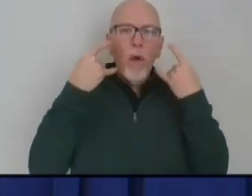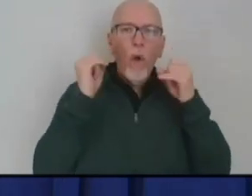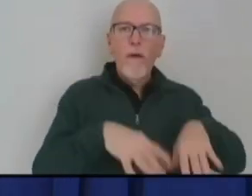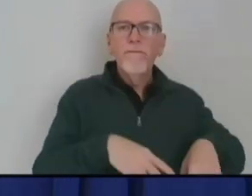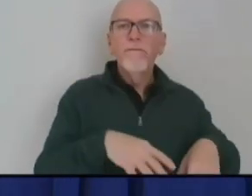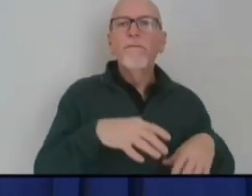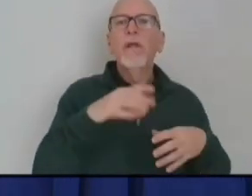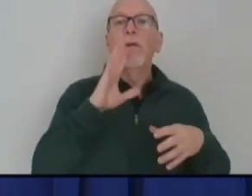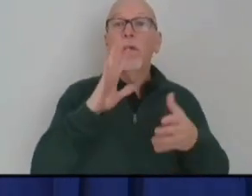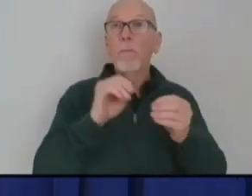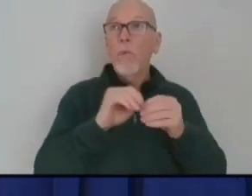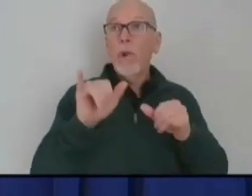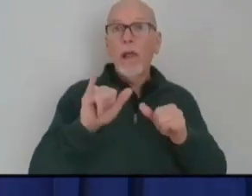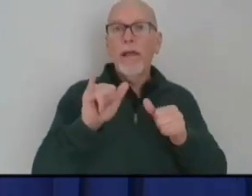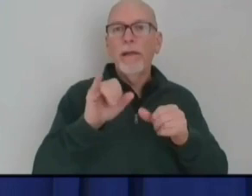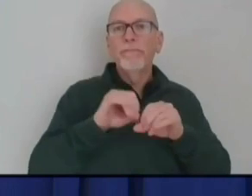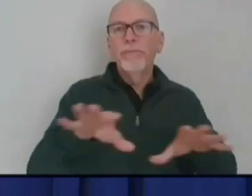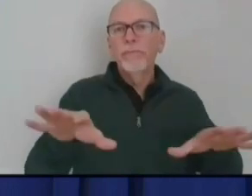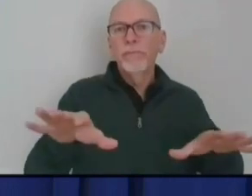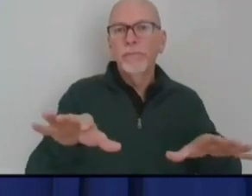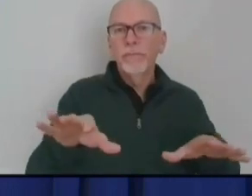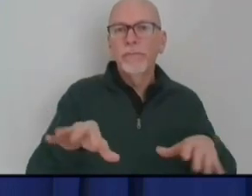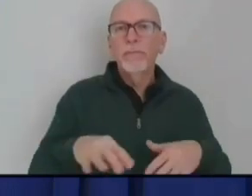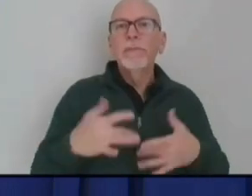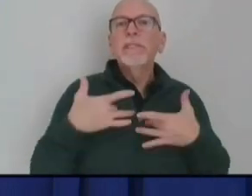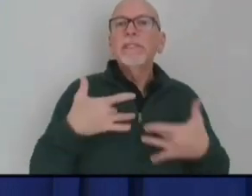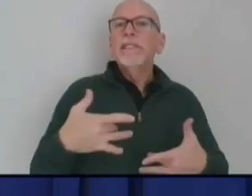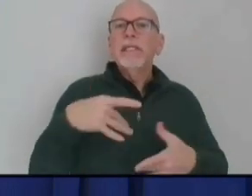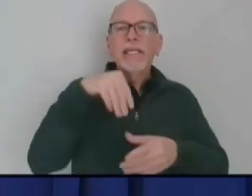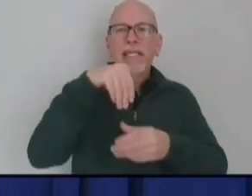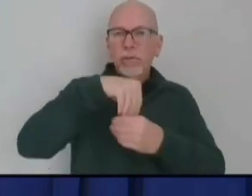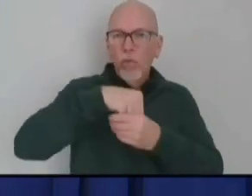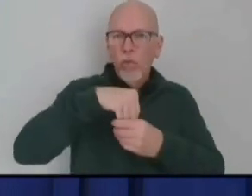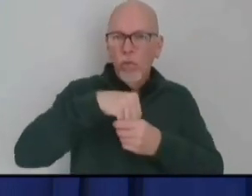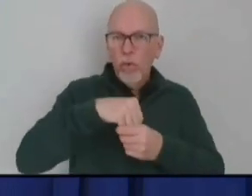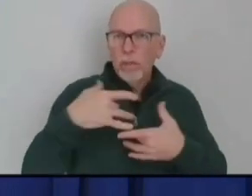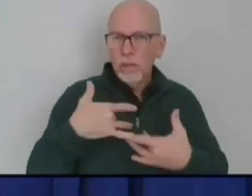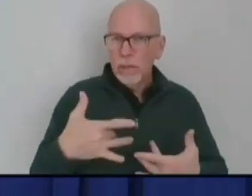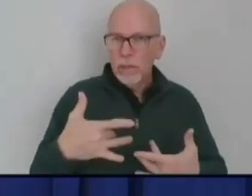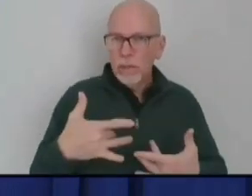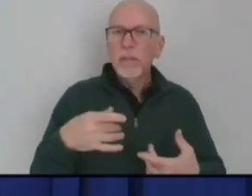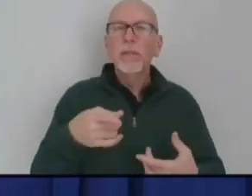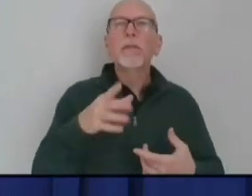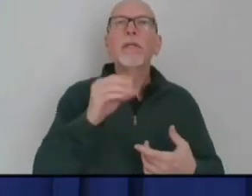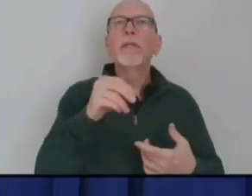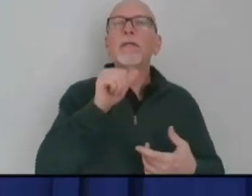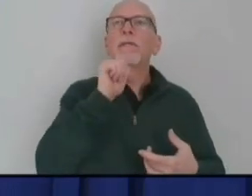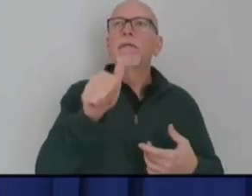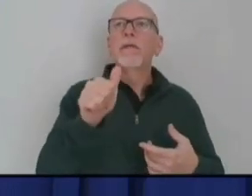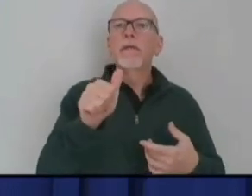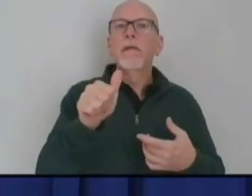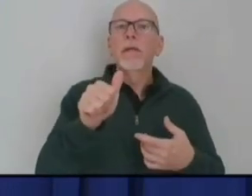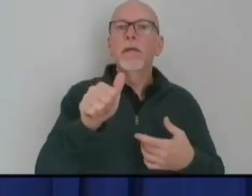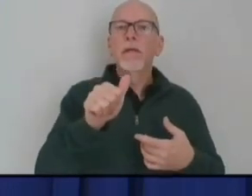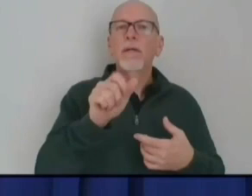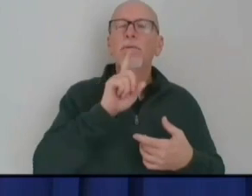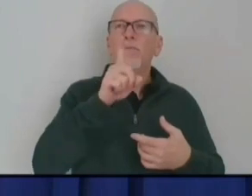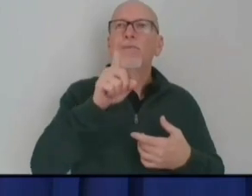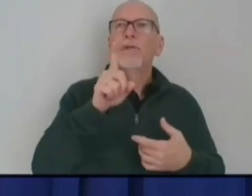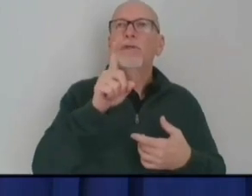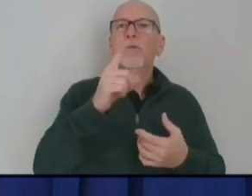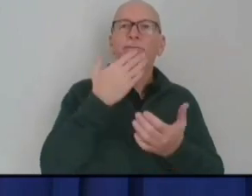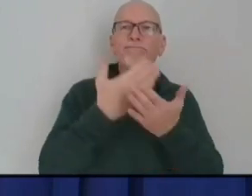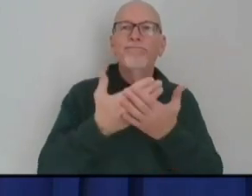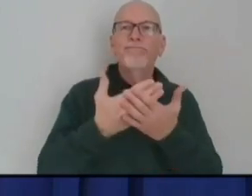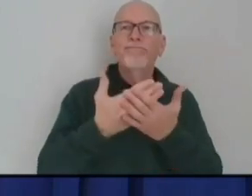to get infected. And oftentimes, those are in indoor spaces that really don't lend themselves well